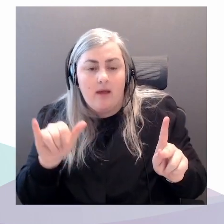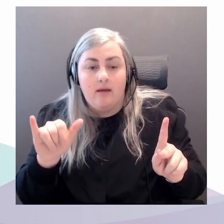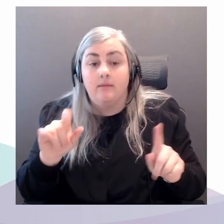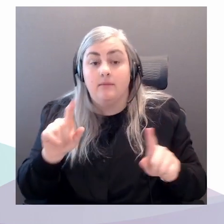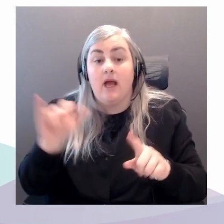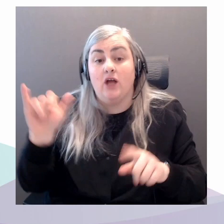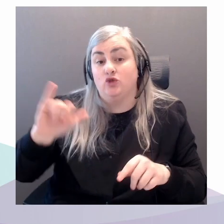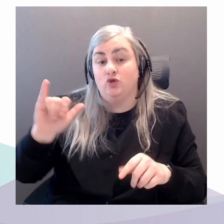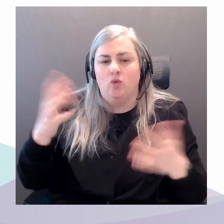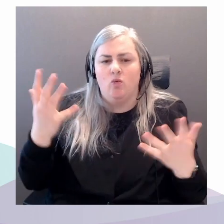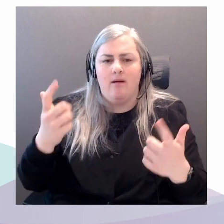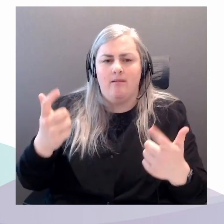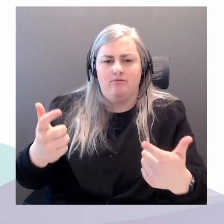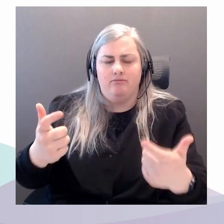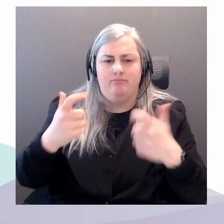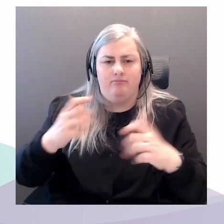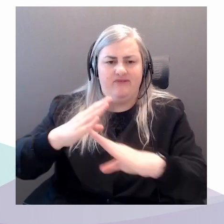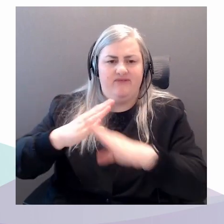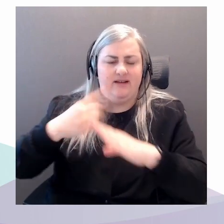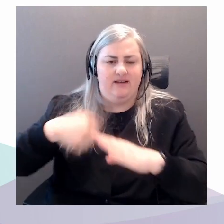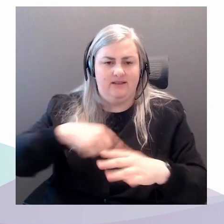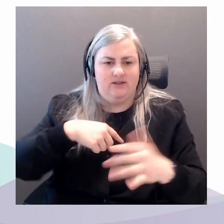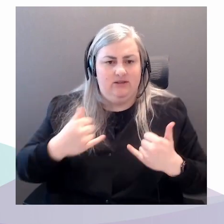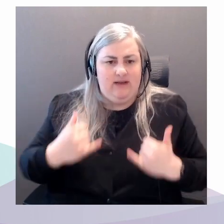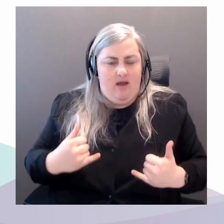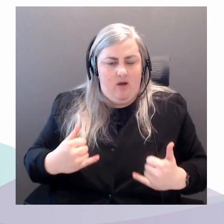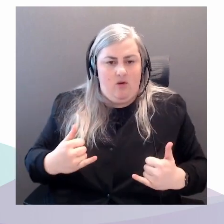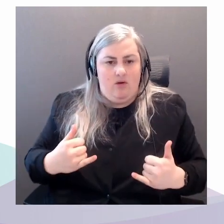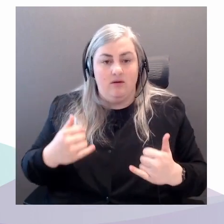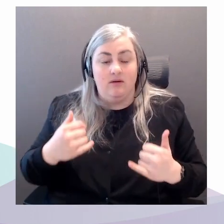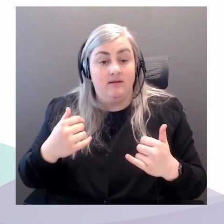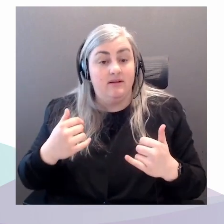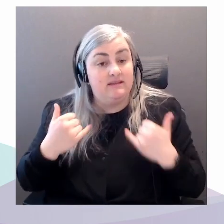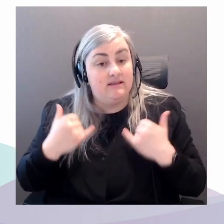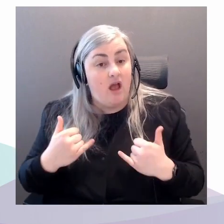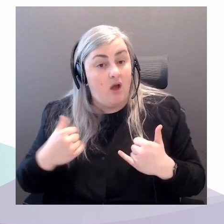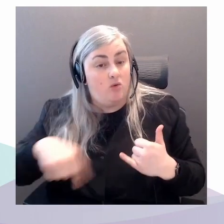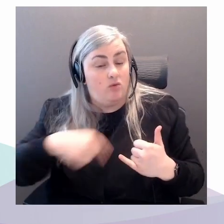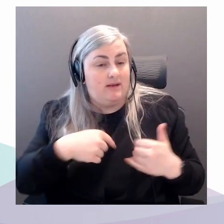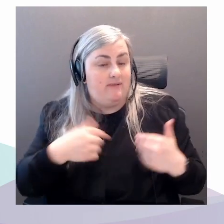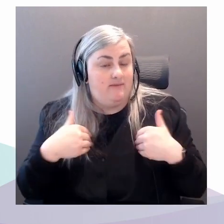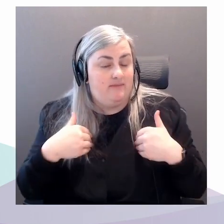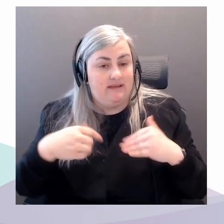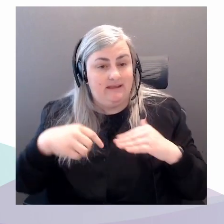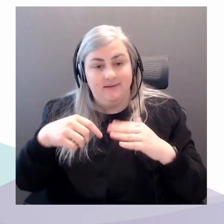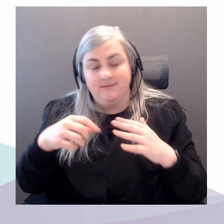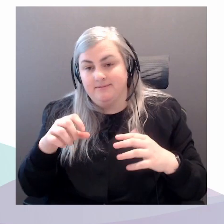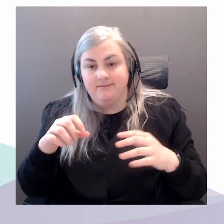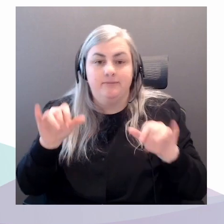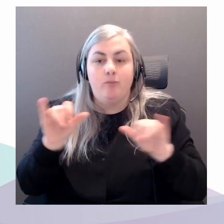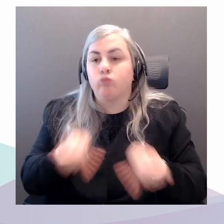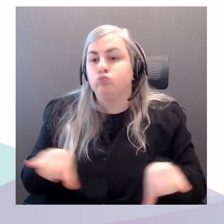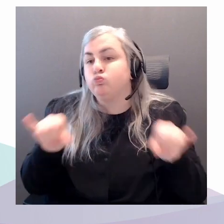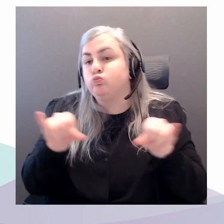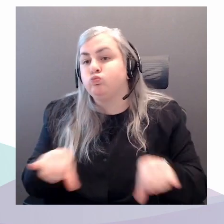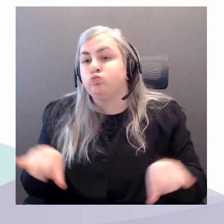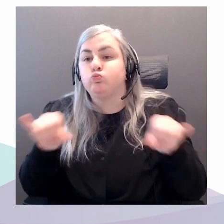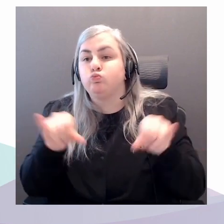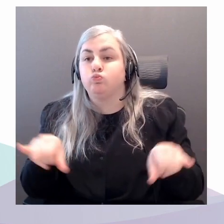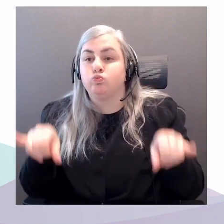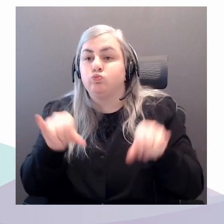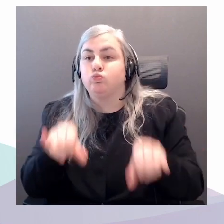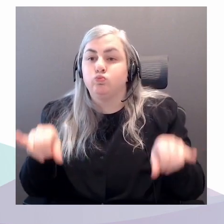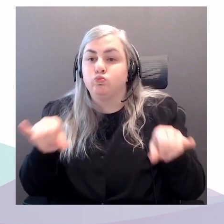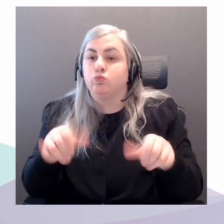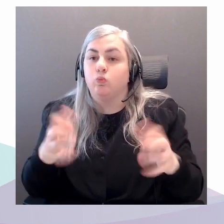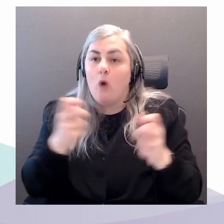very, very deep, the status quo has an interest to keep things as they are, even if we